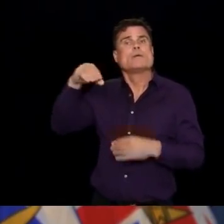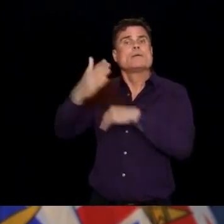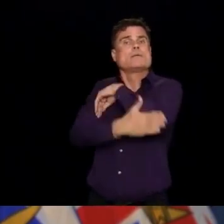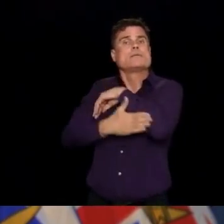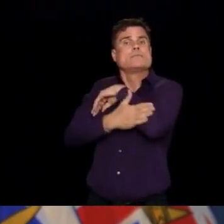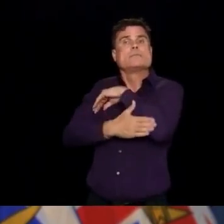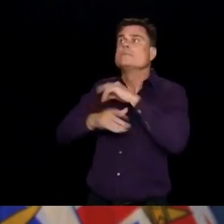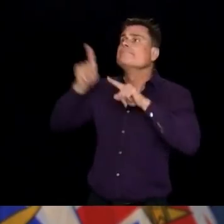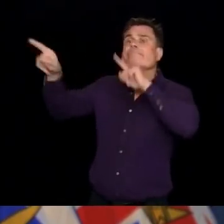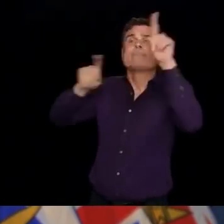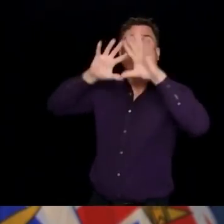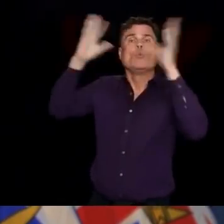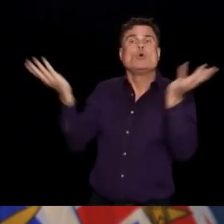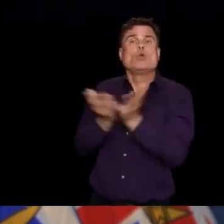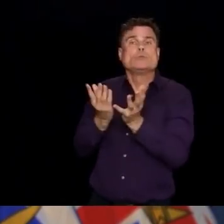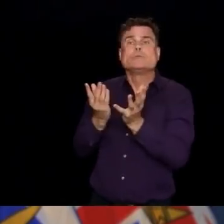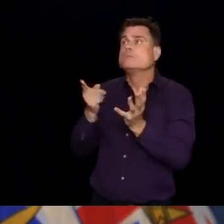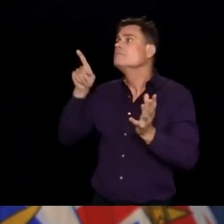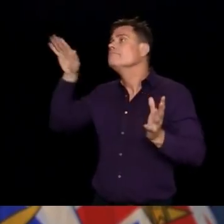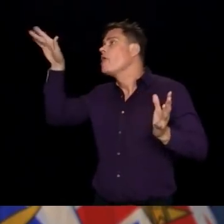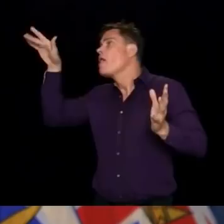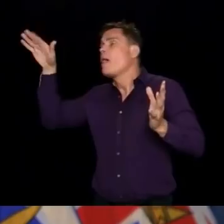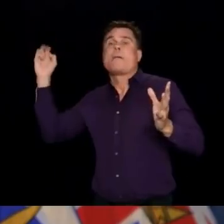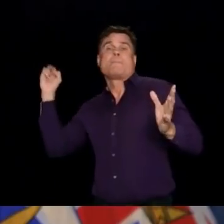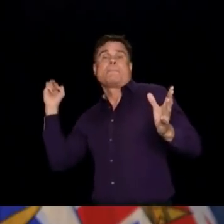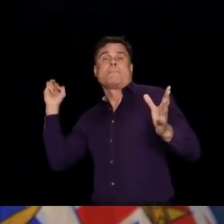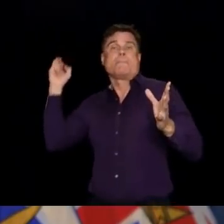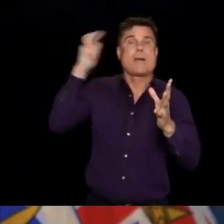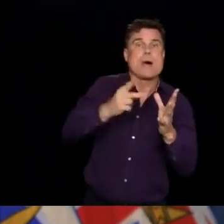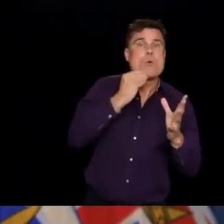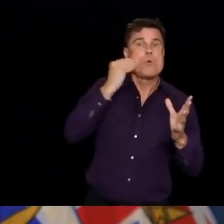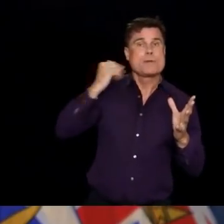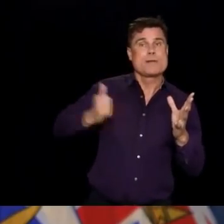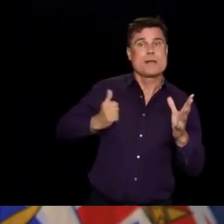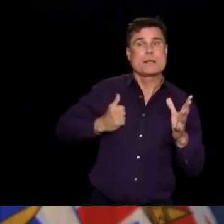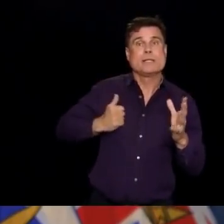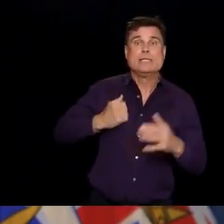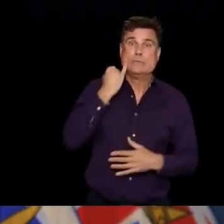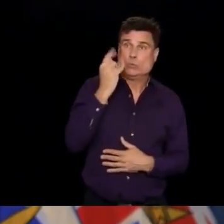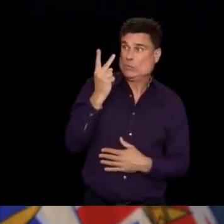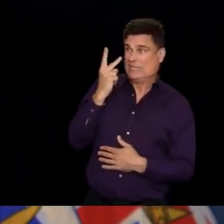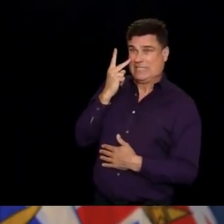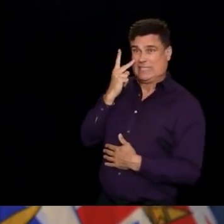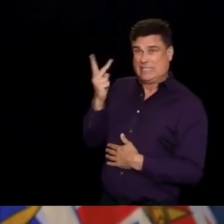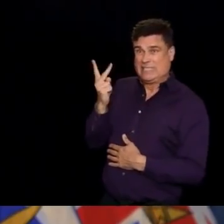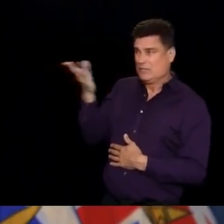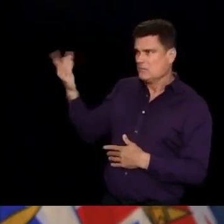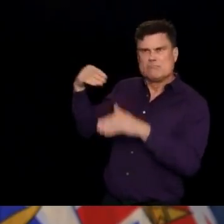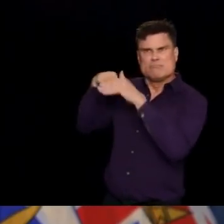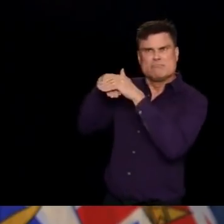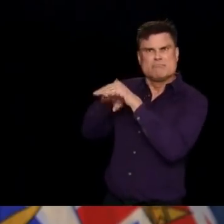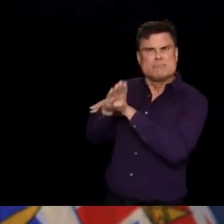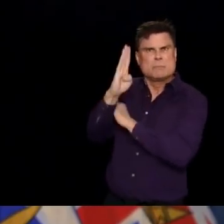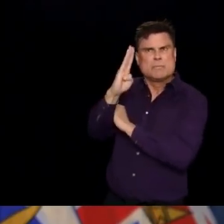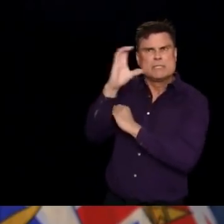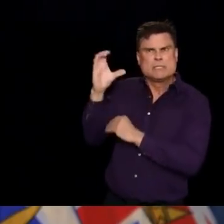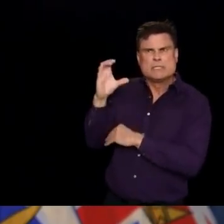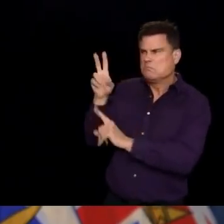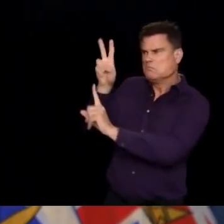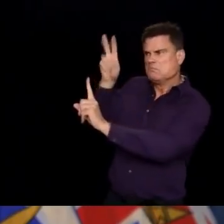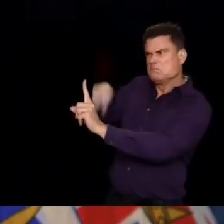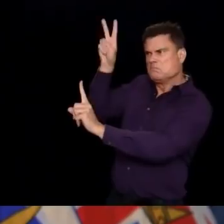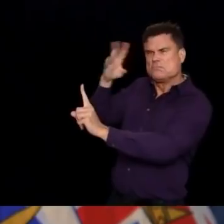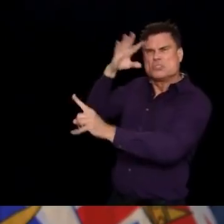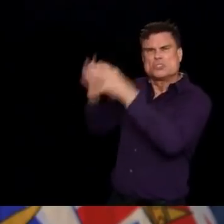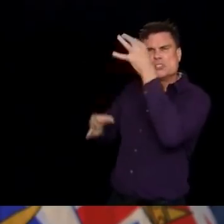since this pandemic started. So let's assume the best. And rather than offering judgment, continue to do what we have been